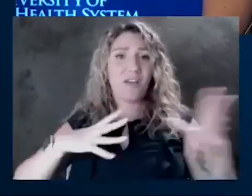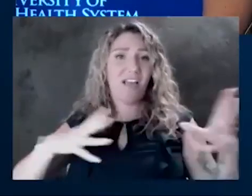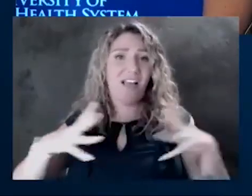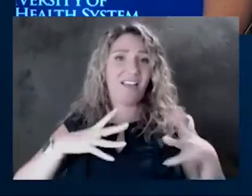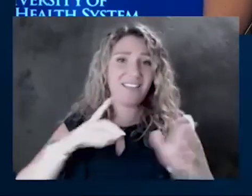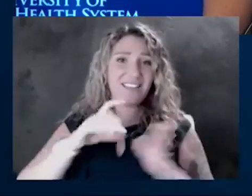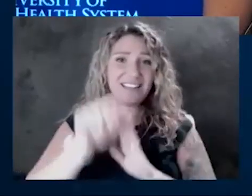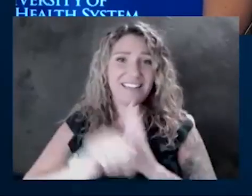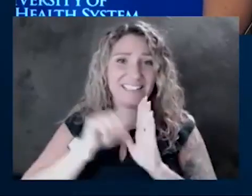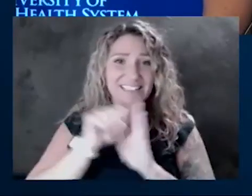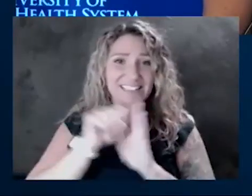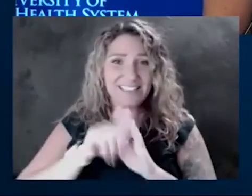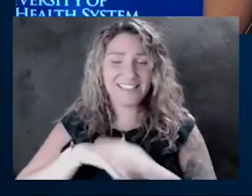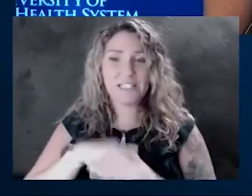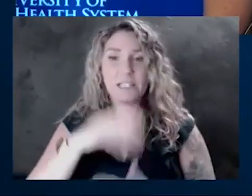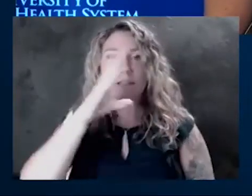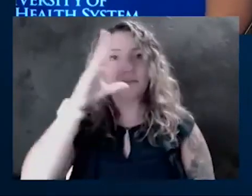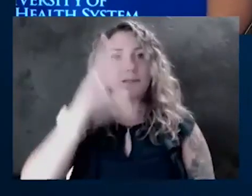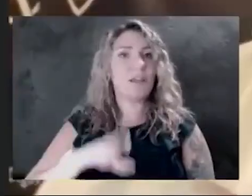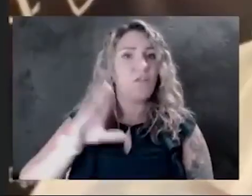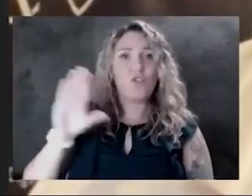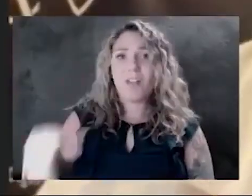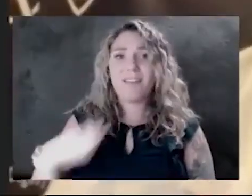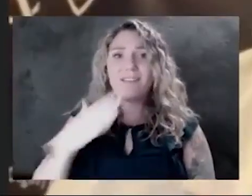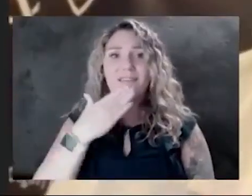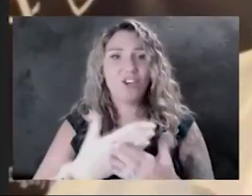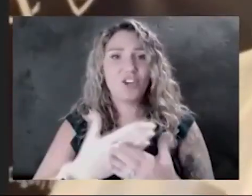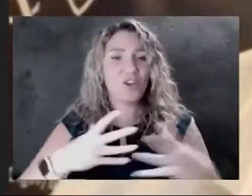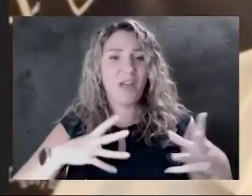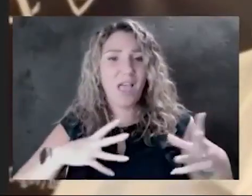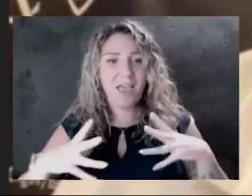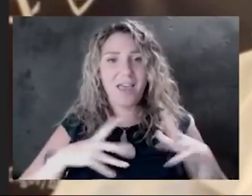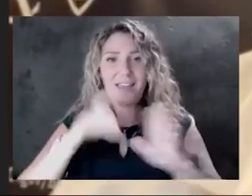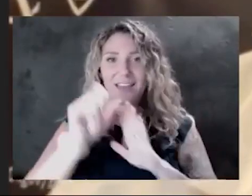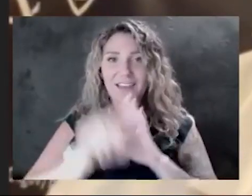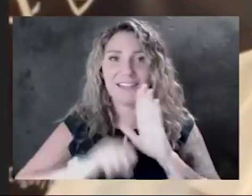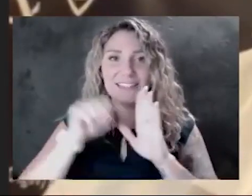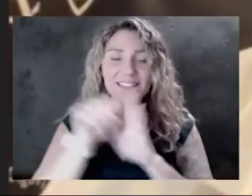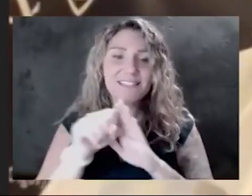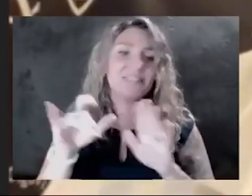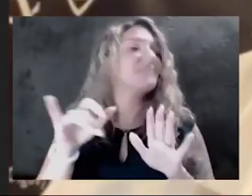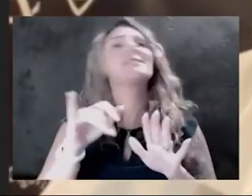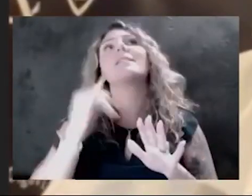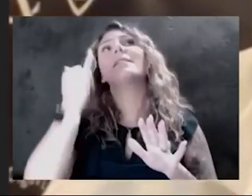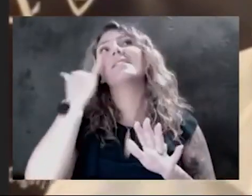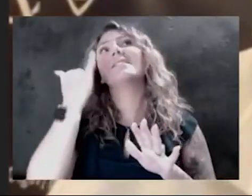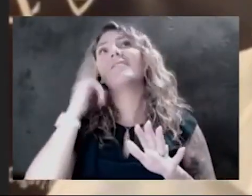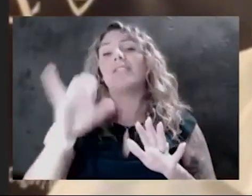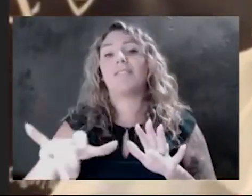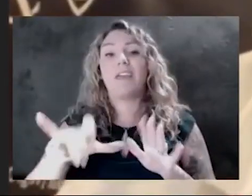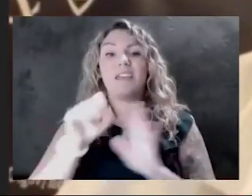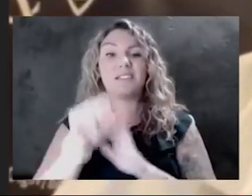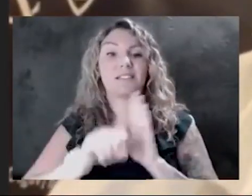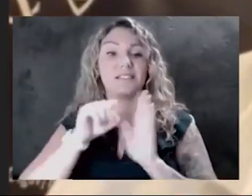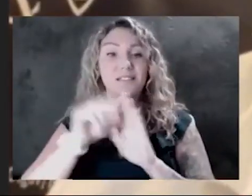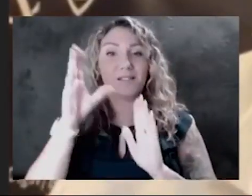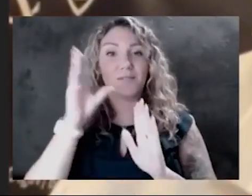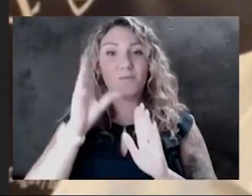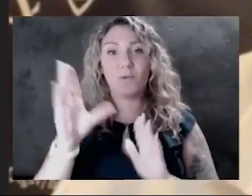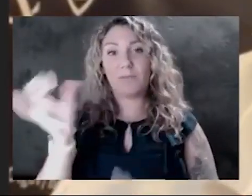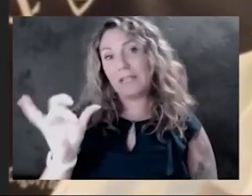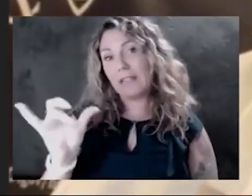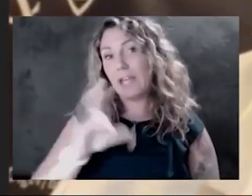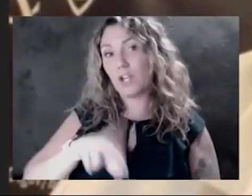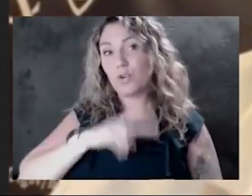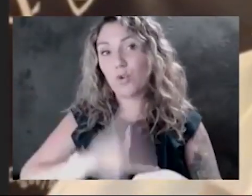It's never too late to have a good holiday season, but whether or not that holiday season will be like we normally